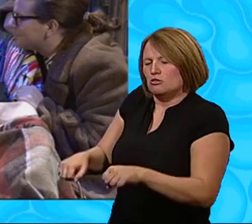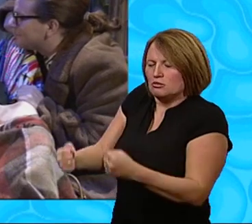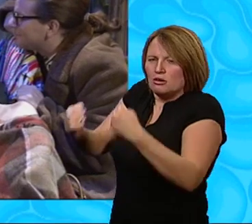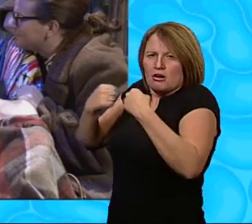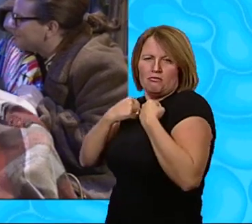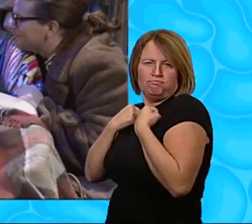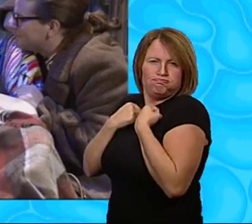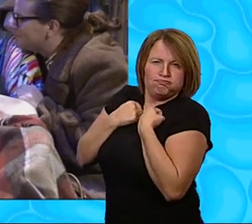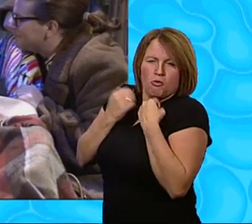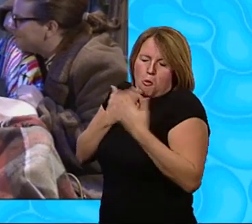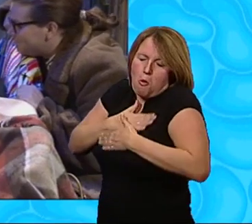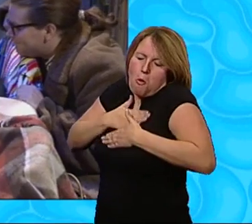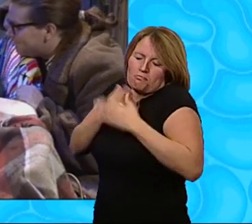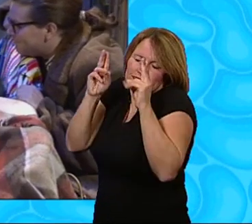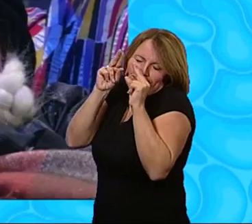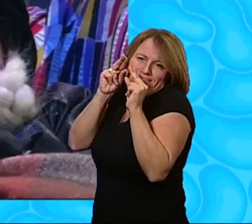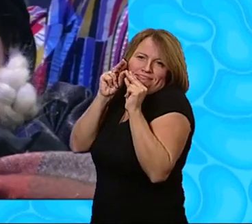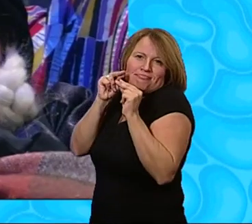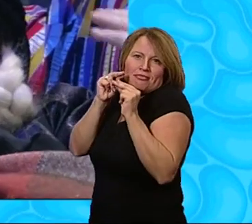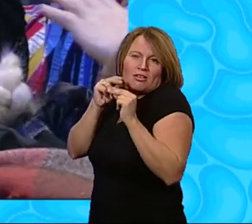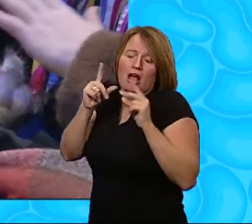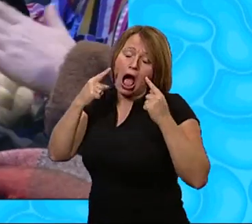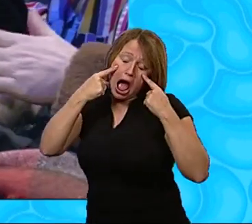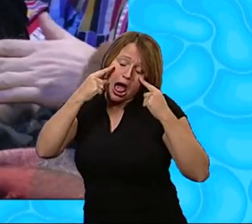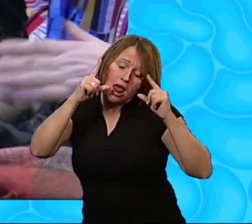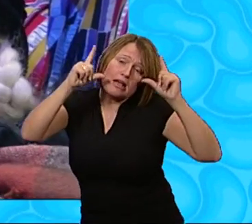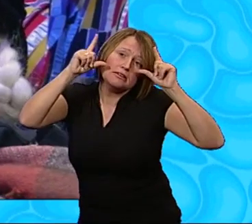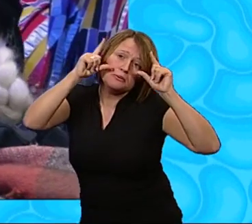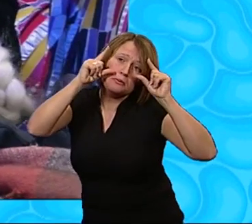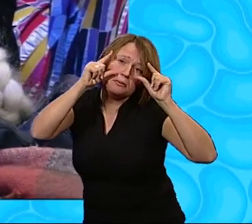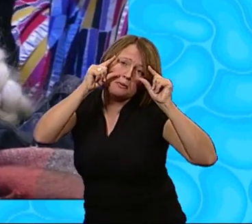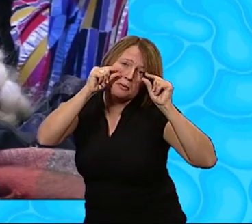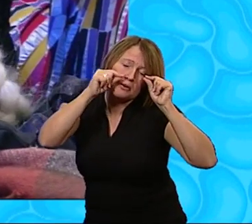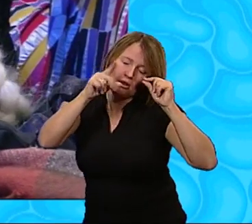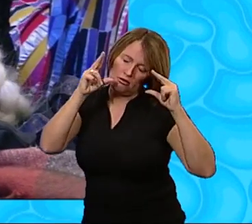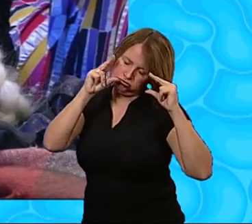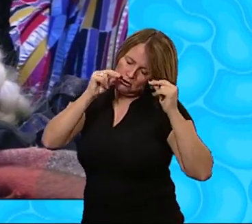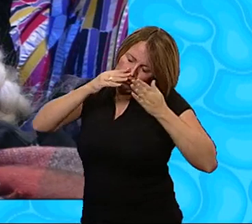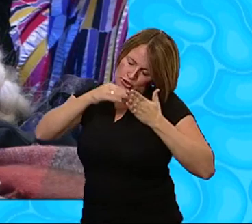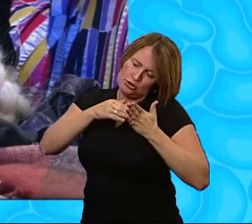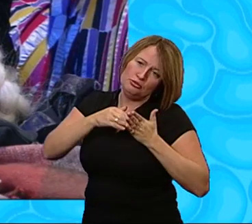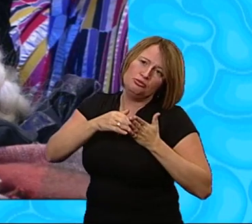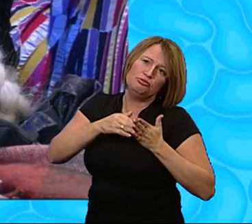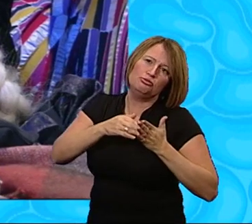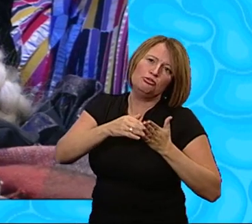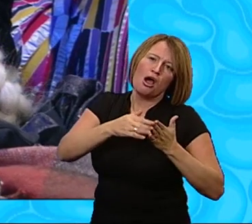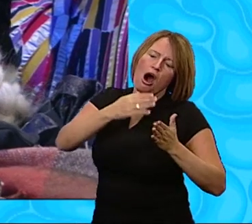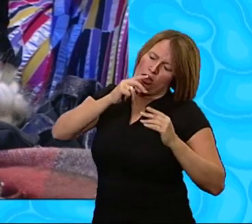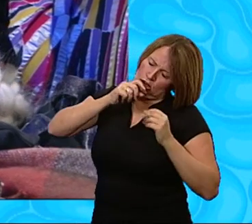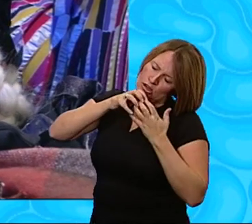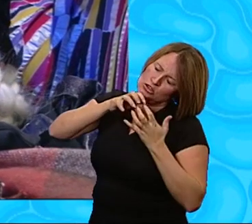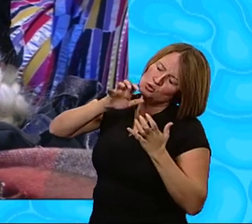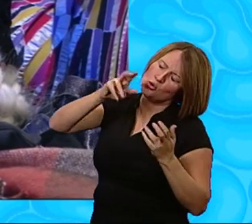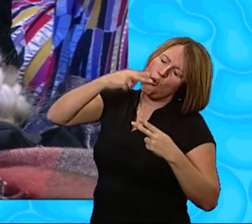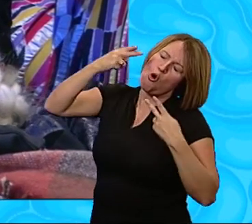nice and warm Eyelids close and off you doze Snoring loud